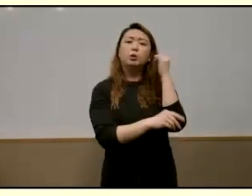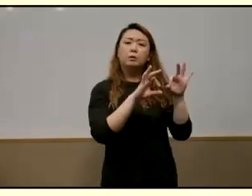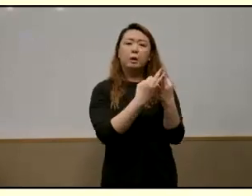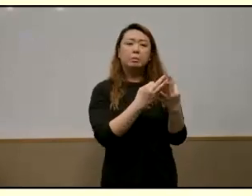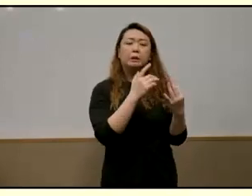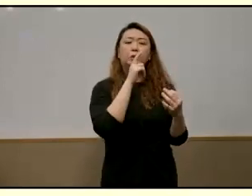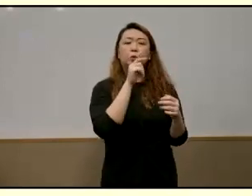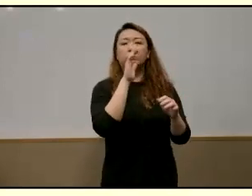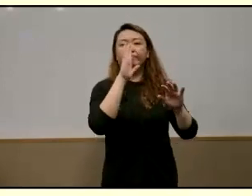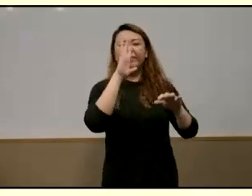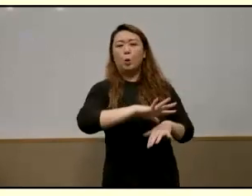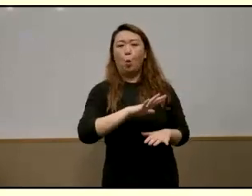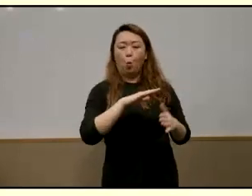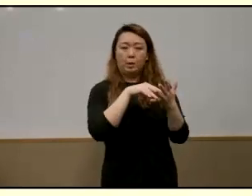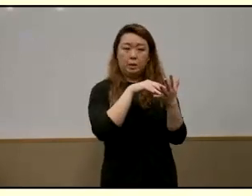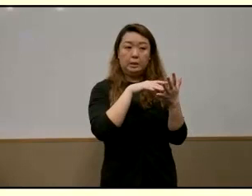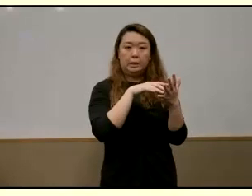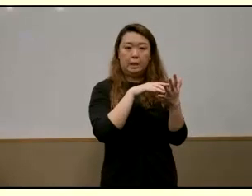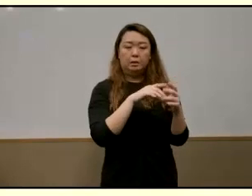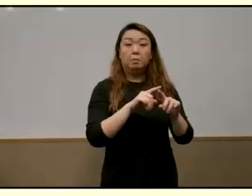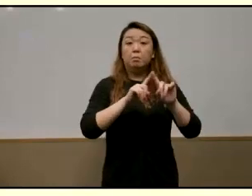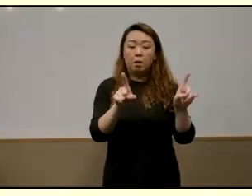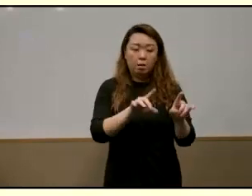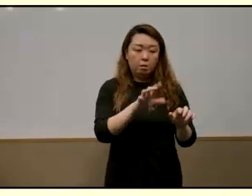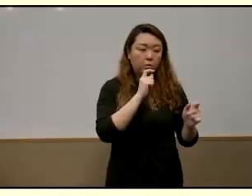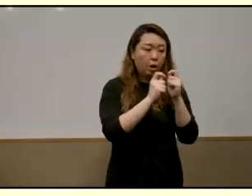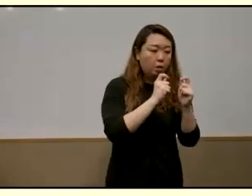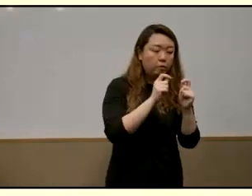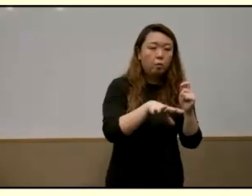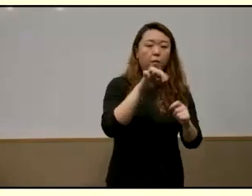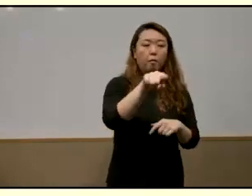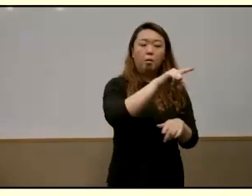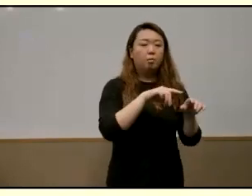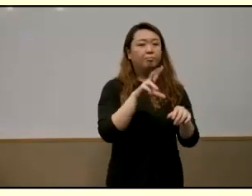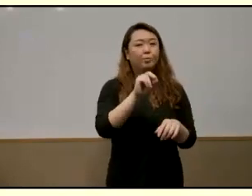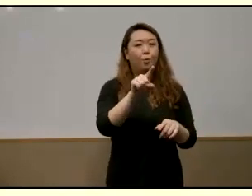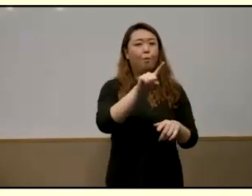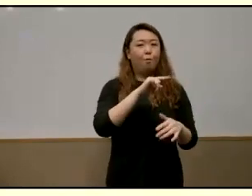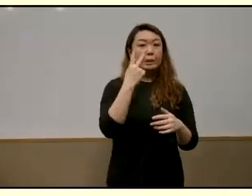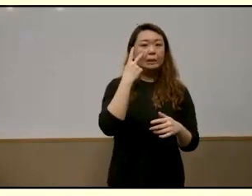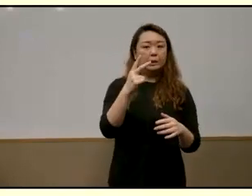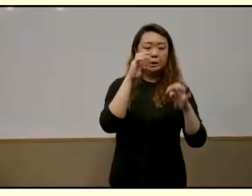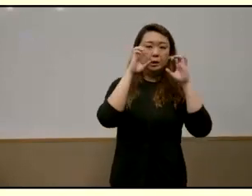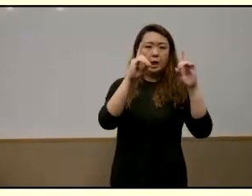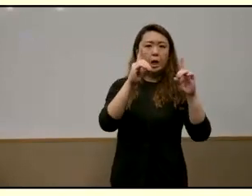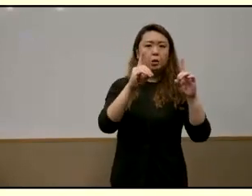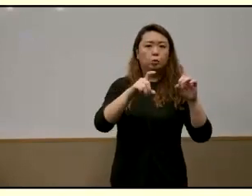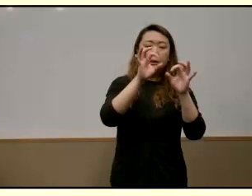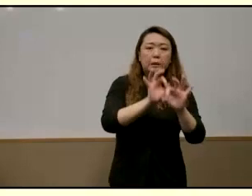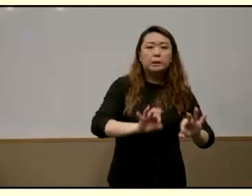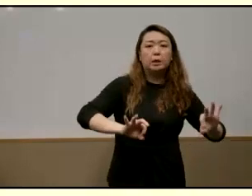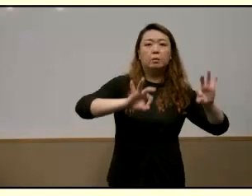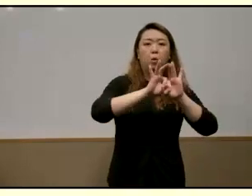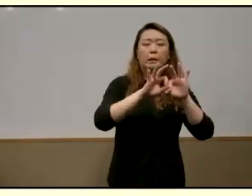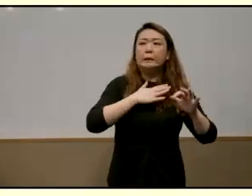that families saw education as critical to a better life to taking away the shame of having a low income so they were in a way desperate